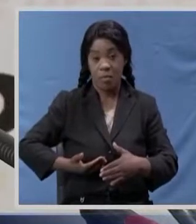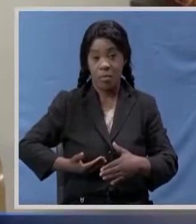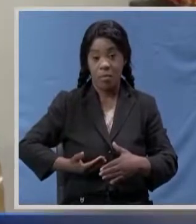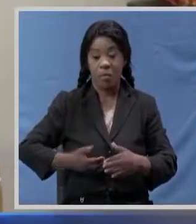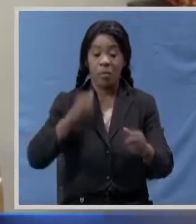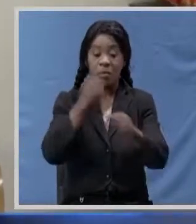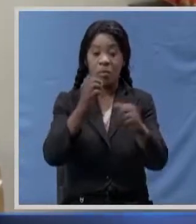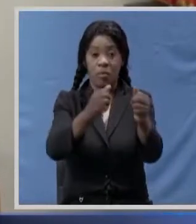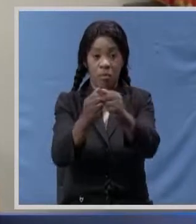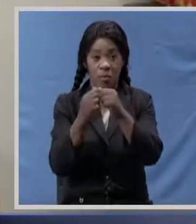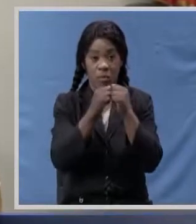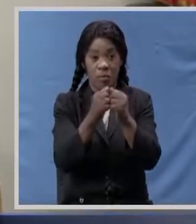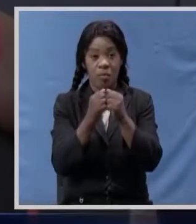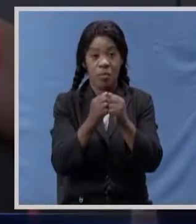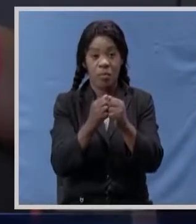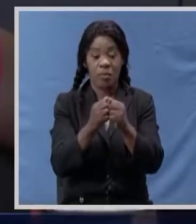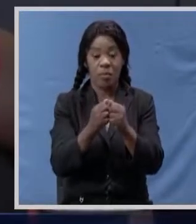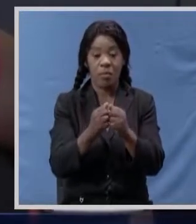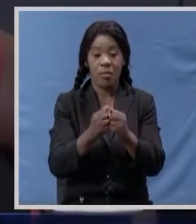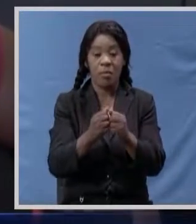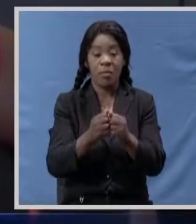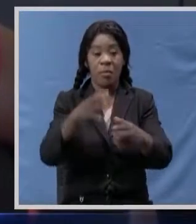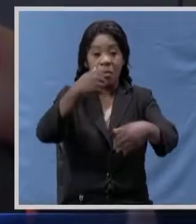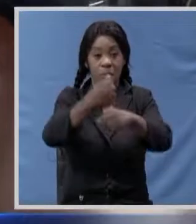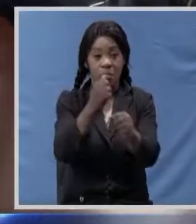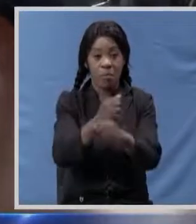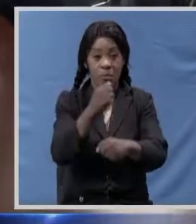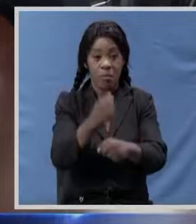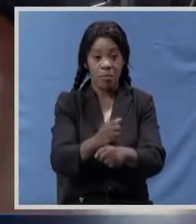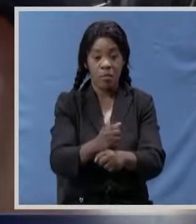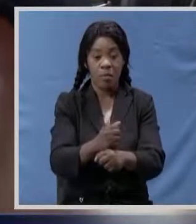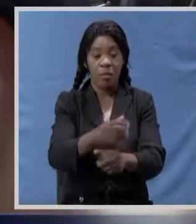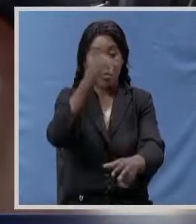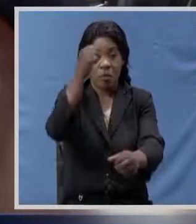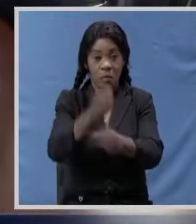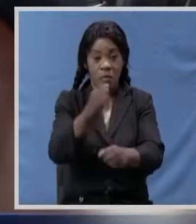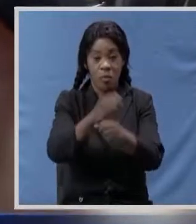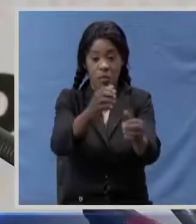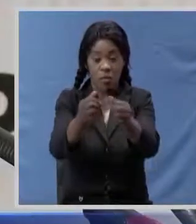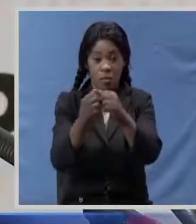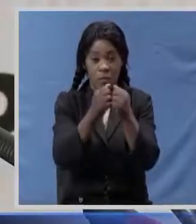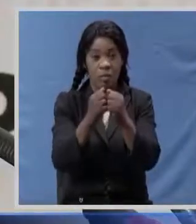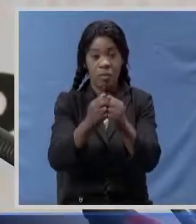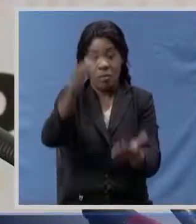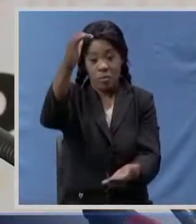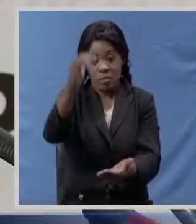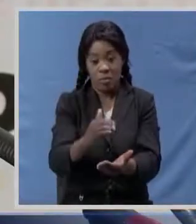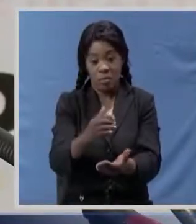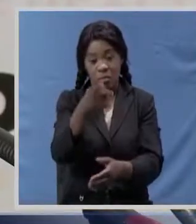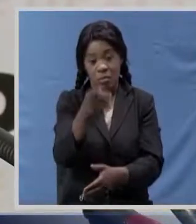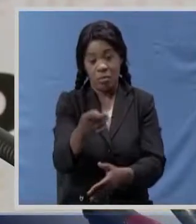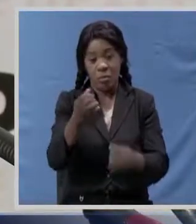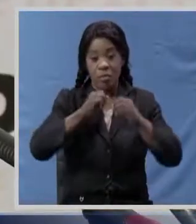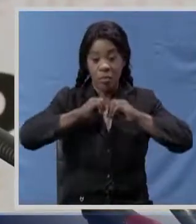aisle form a common front to fight the scourge and celebrate success together and